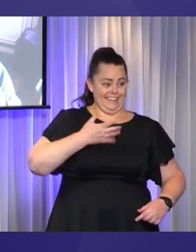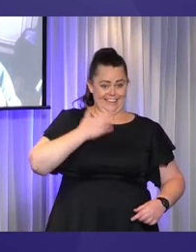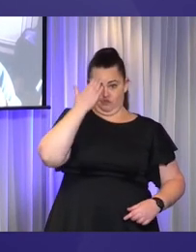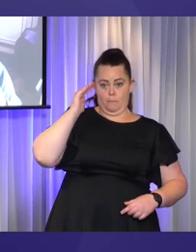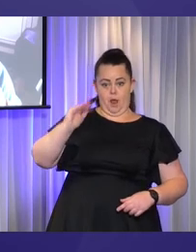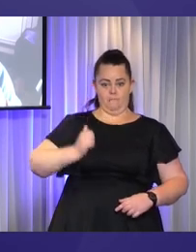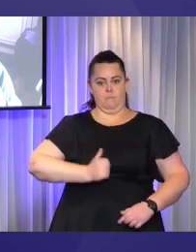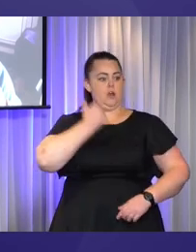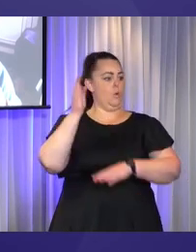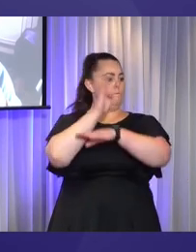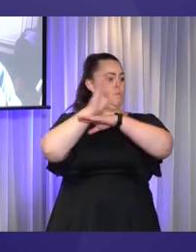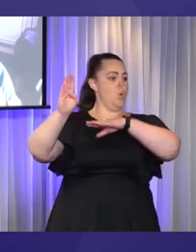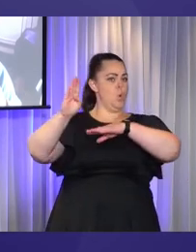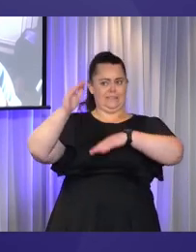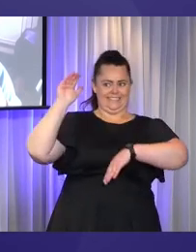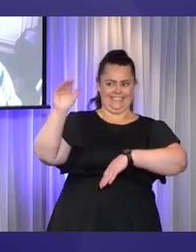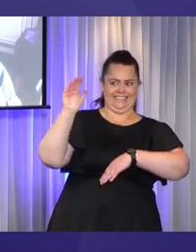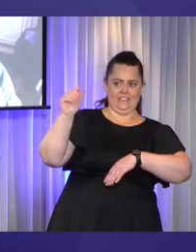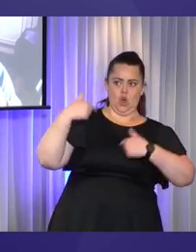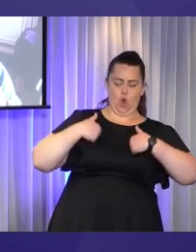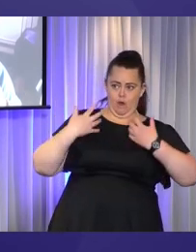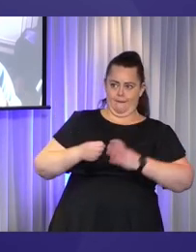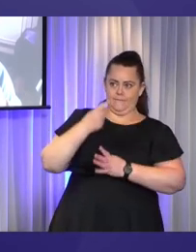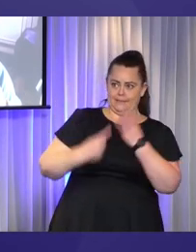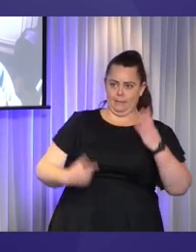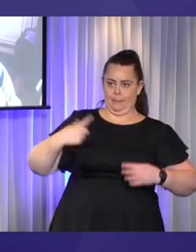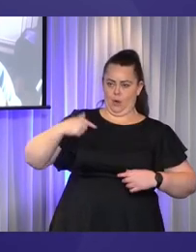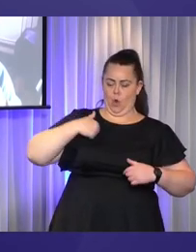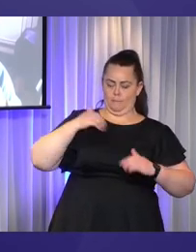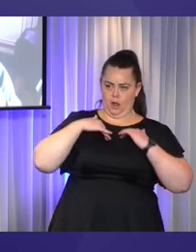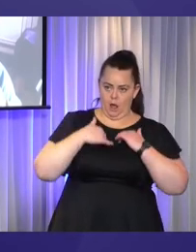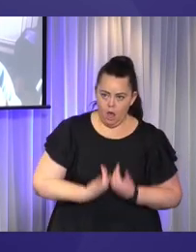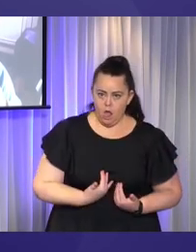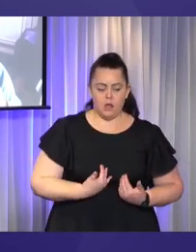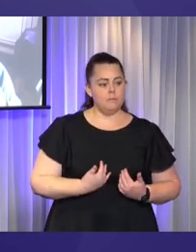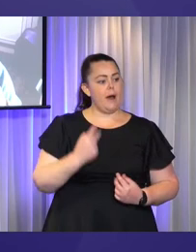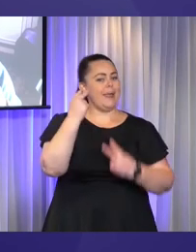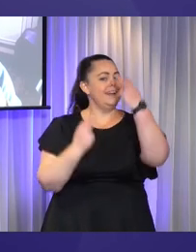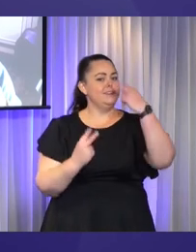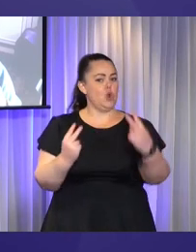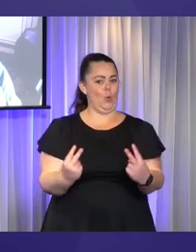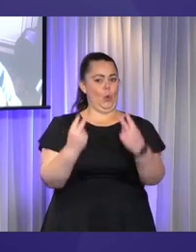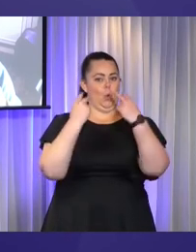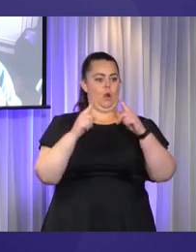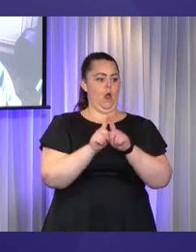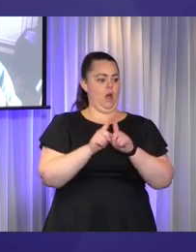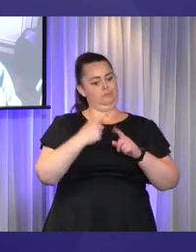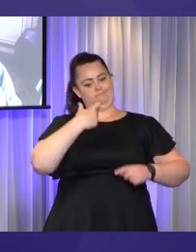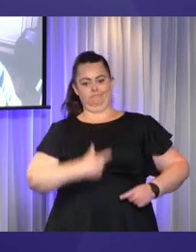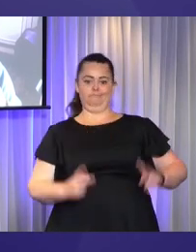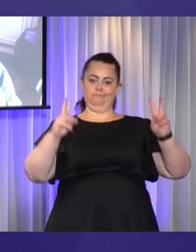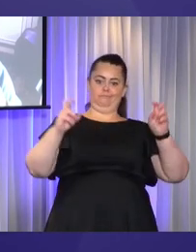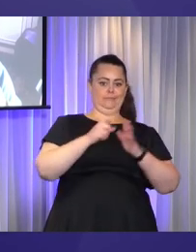I don't look like I have a disability. I just look like somebody else. And so there are days when I've actually got to remind them, my